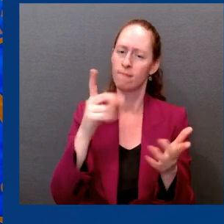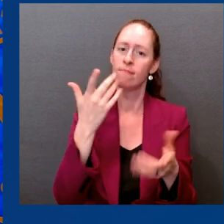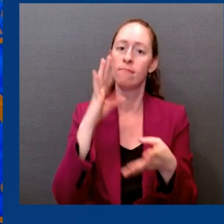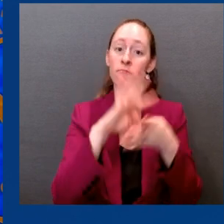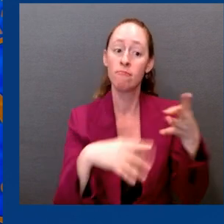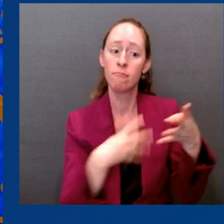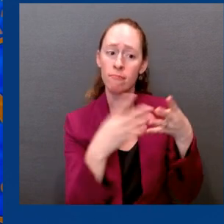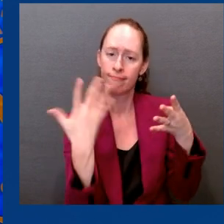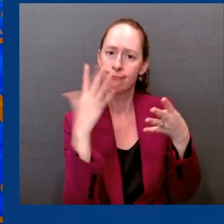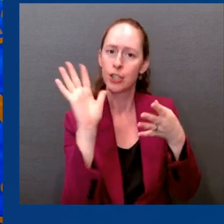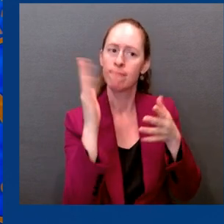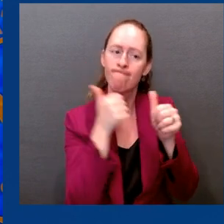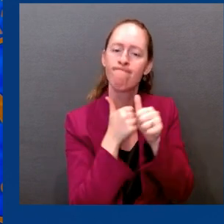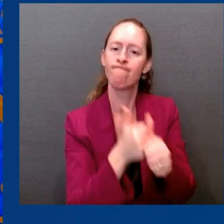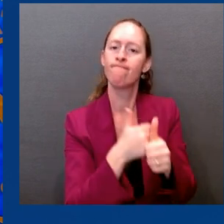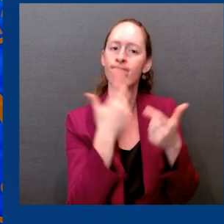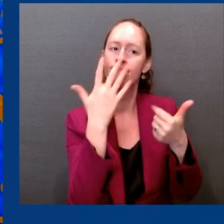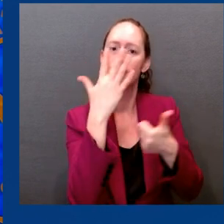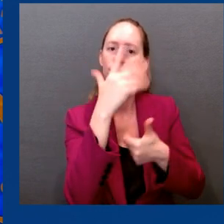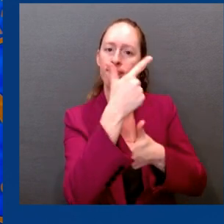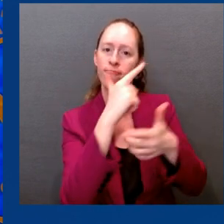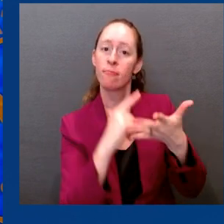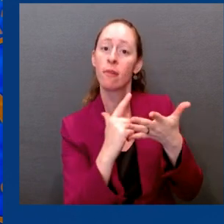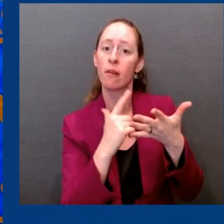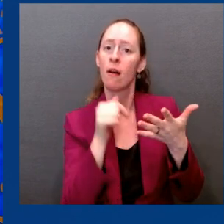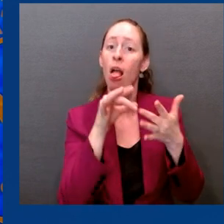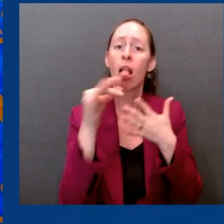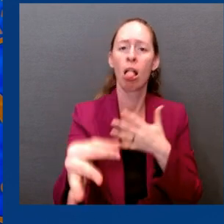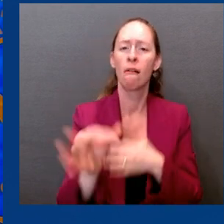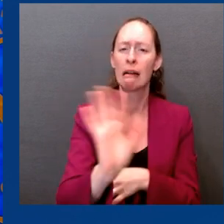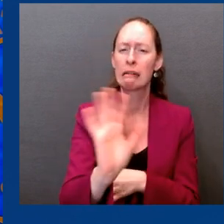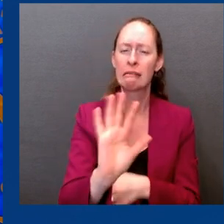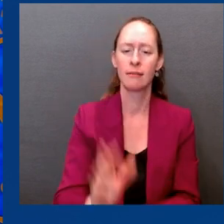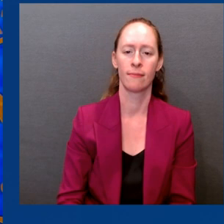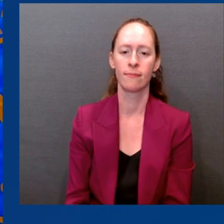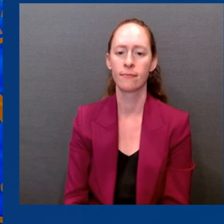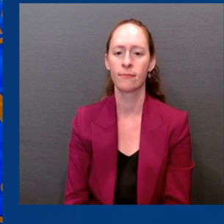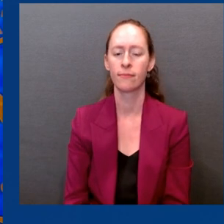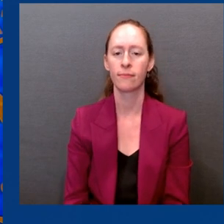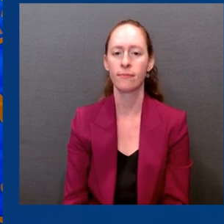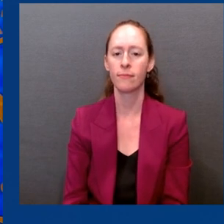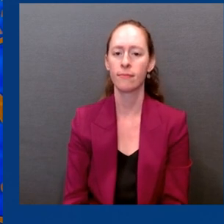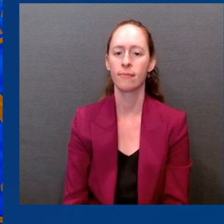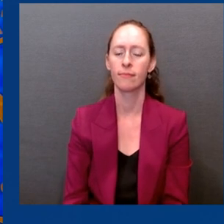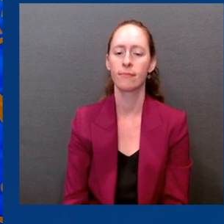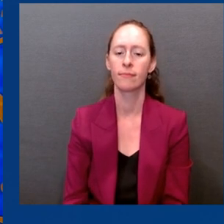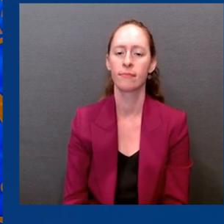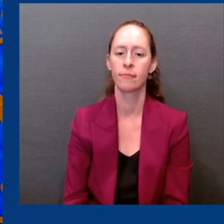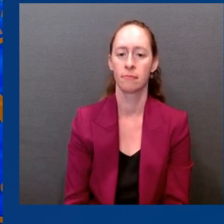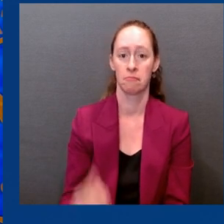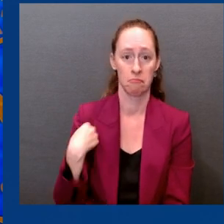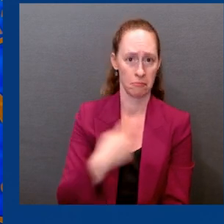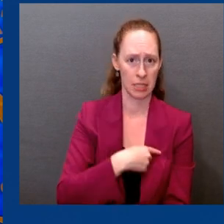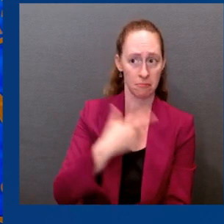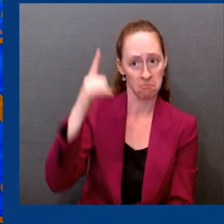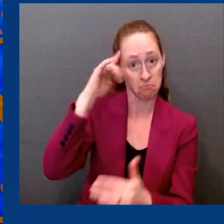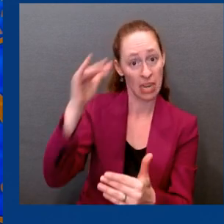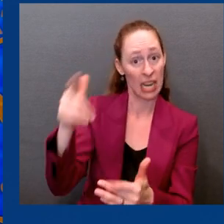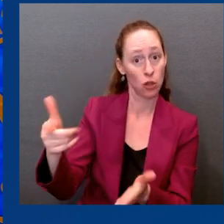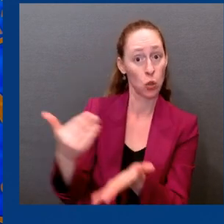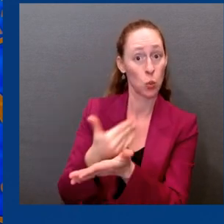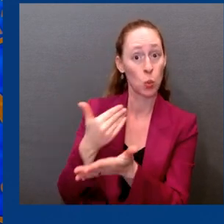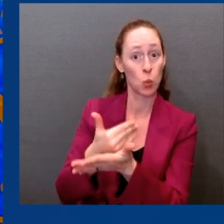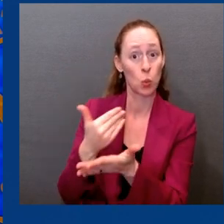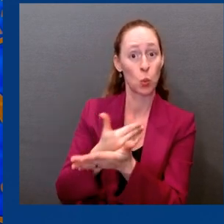will offer better protection against the SARS-CoV-2 sub-variants that are concurrently circulating. And so,